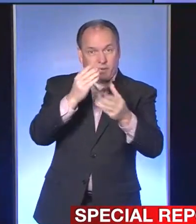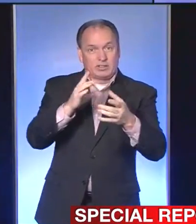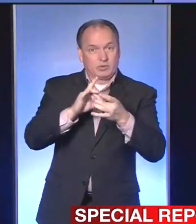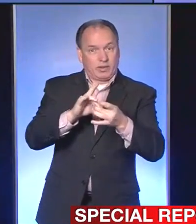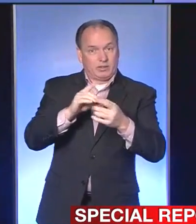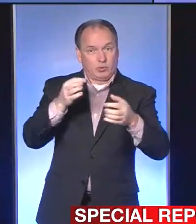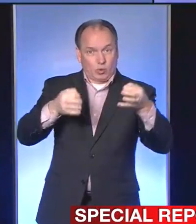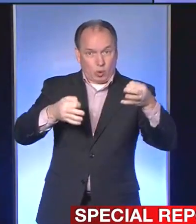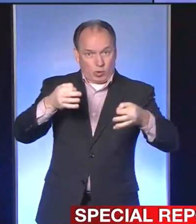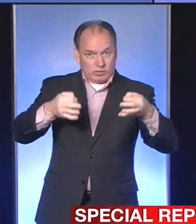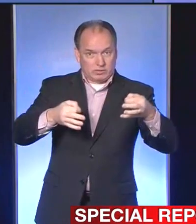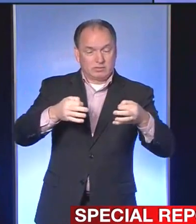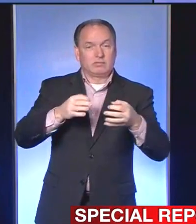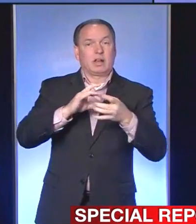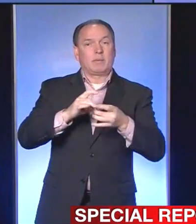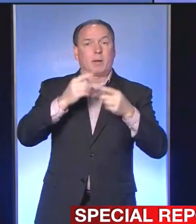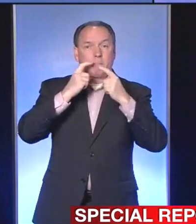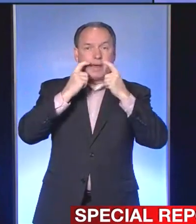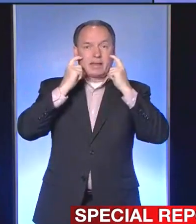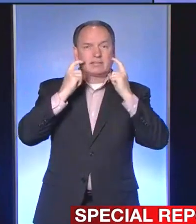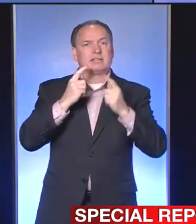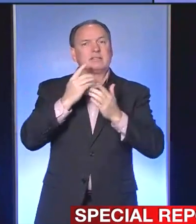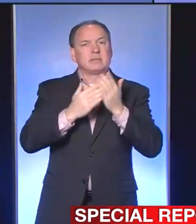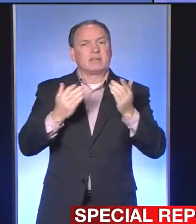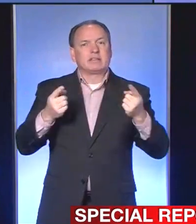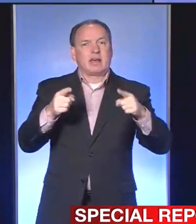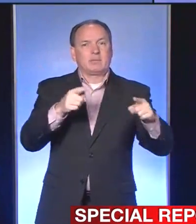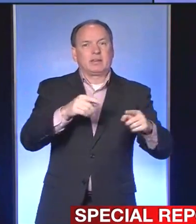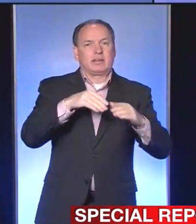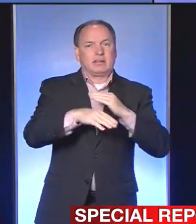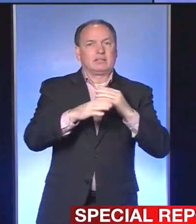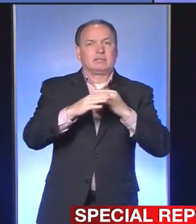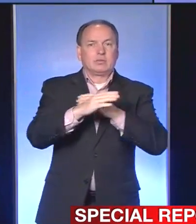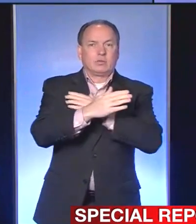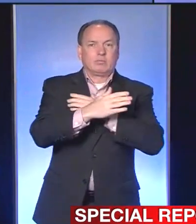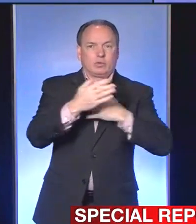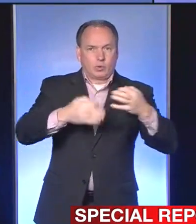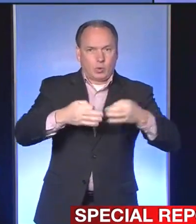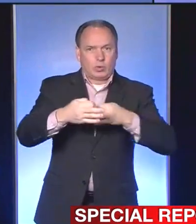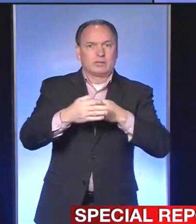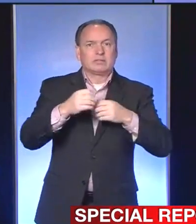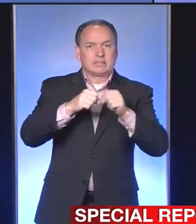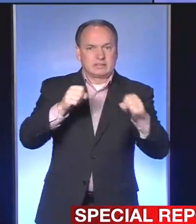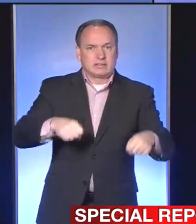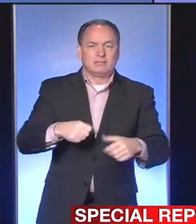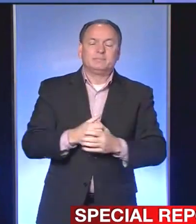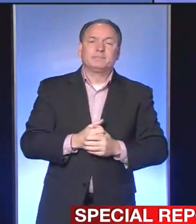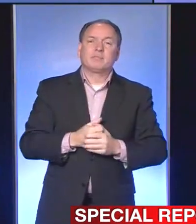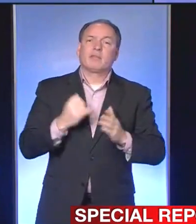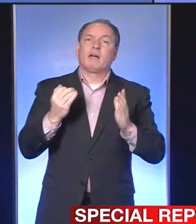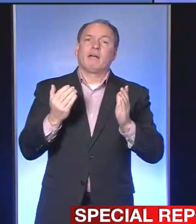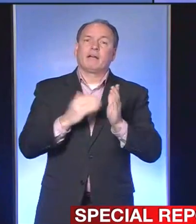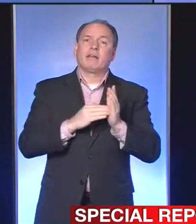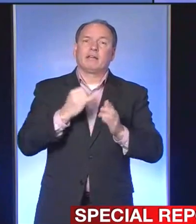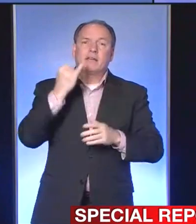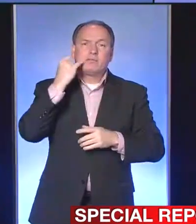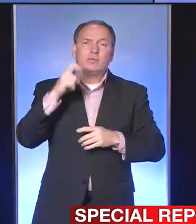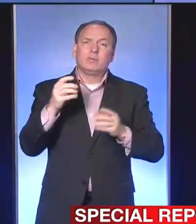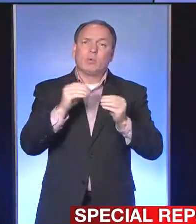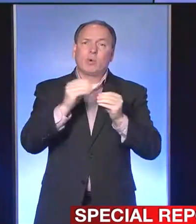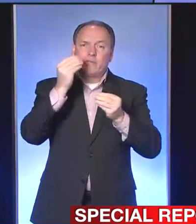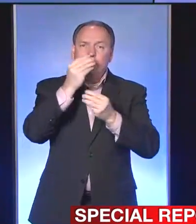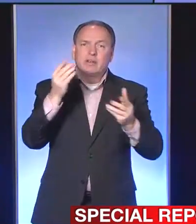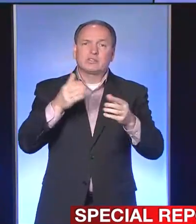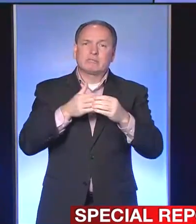and about masks and some of the things that are happening within the court system. Once again, if you need more information or guidance,